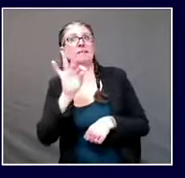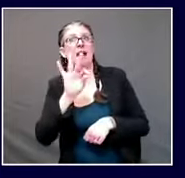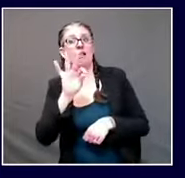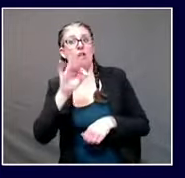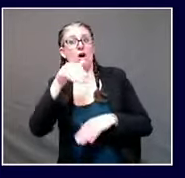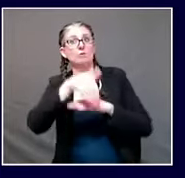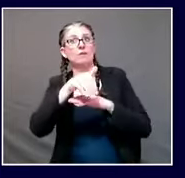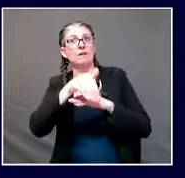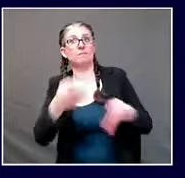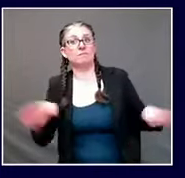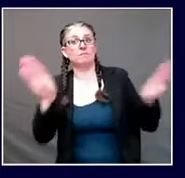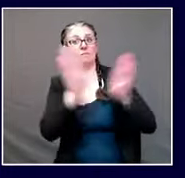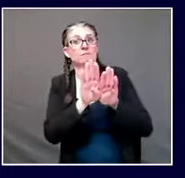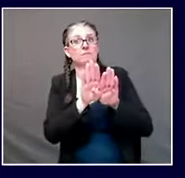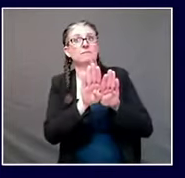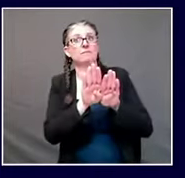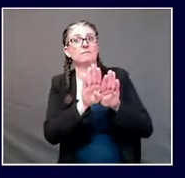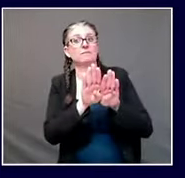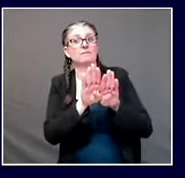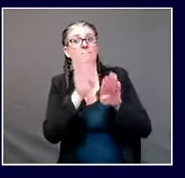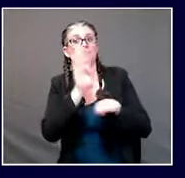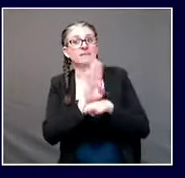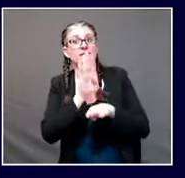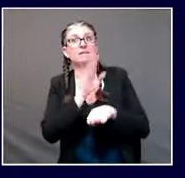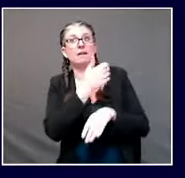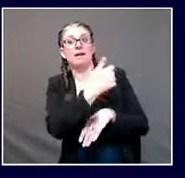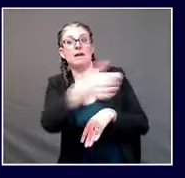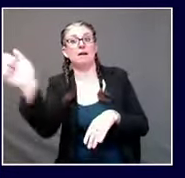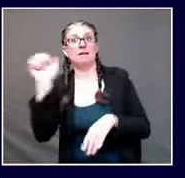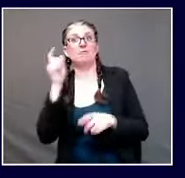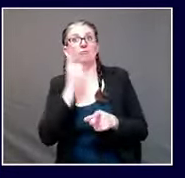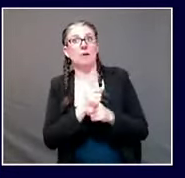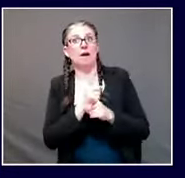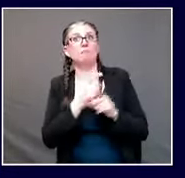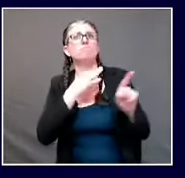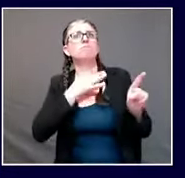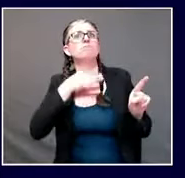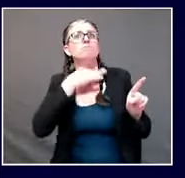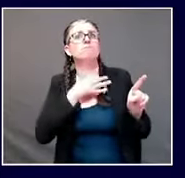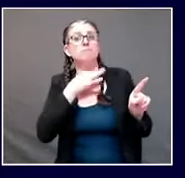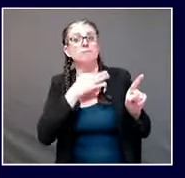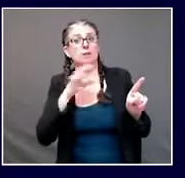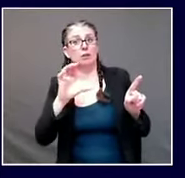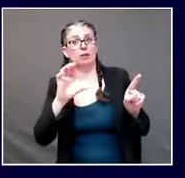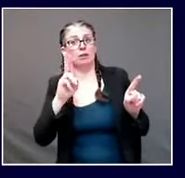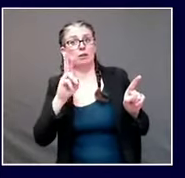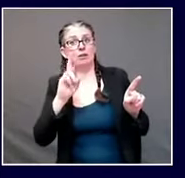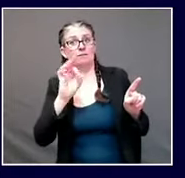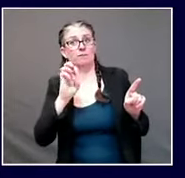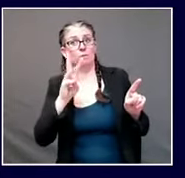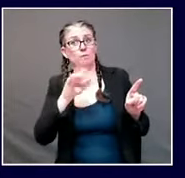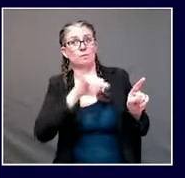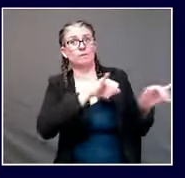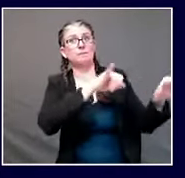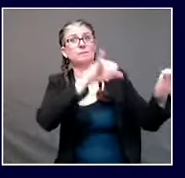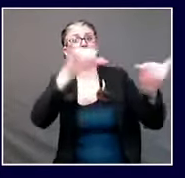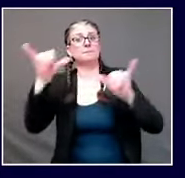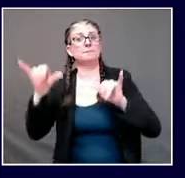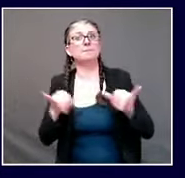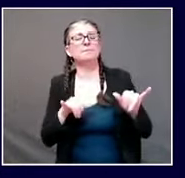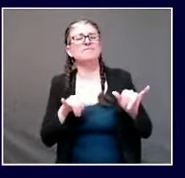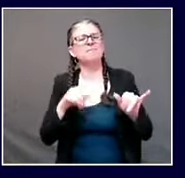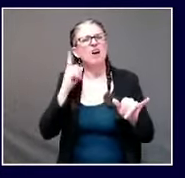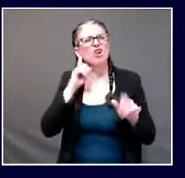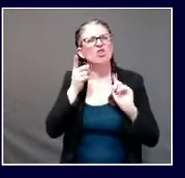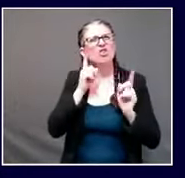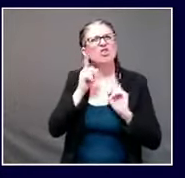of curfews there's been more reporting in the last couple of days about these curfews several prominent infectious disease epidemiologists told usa today they're